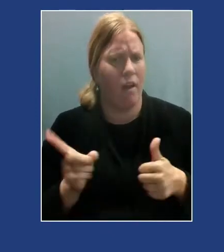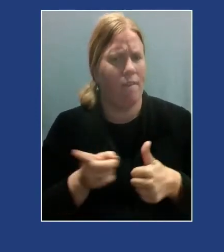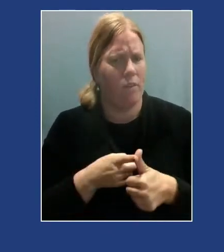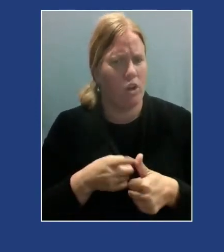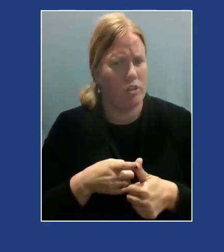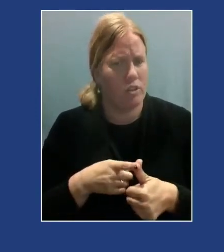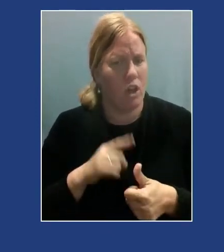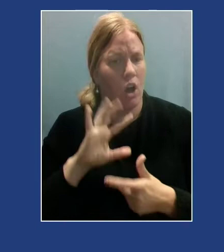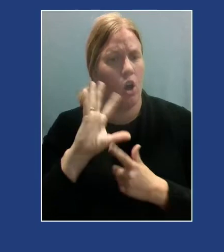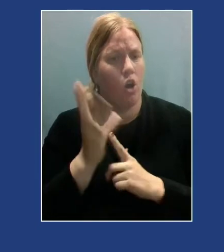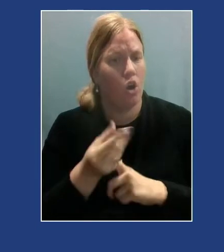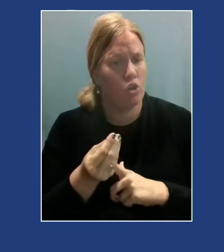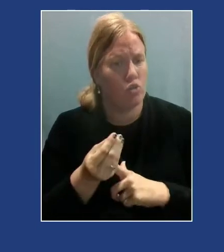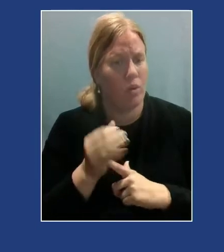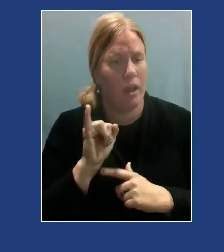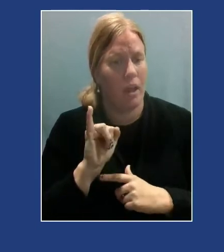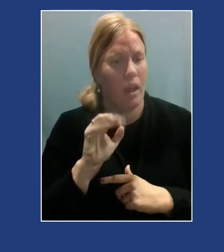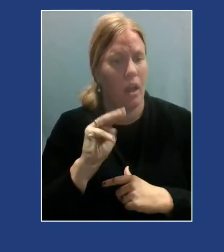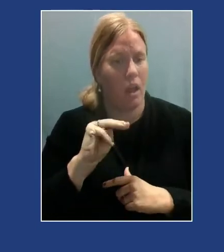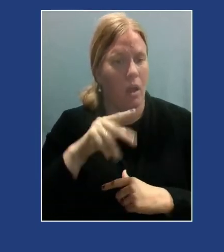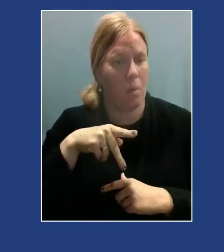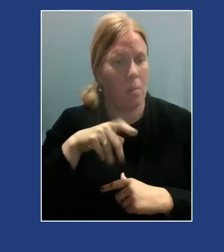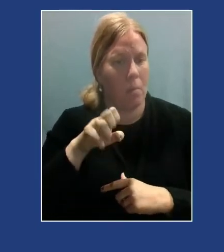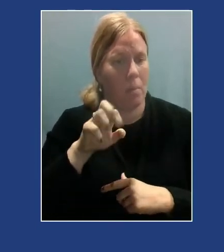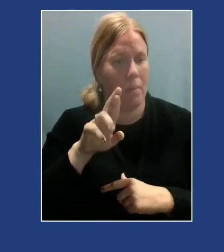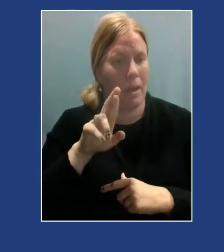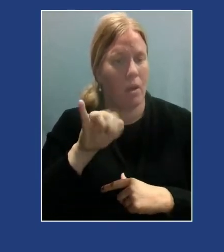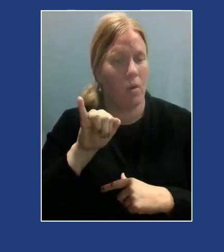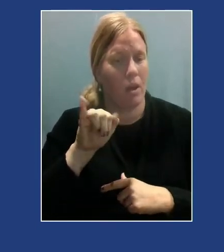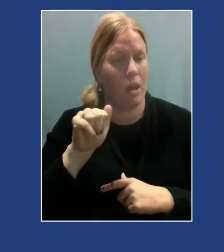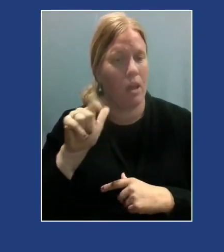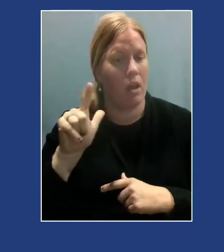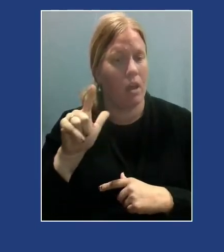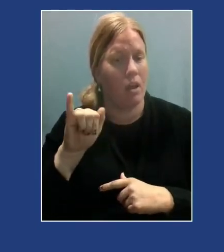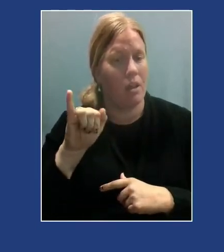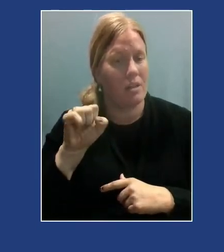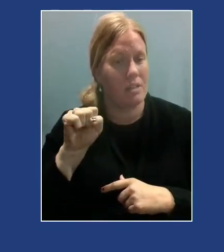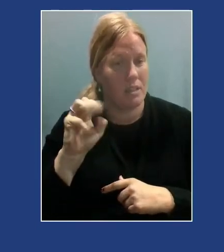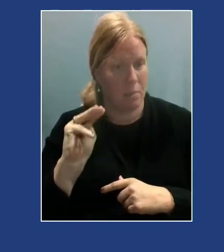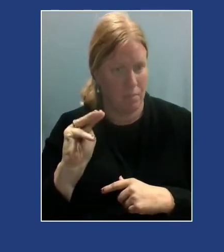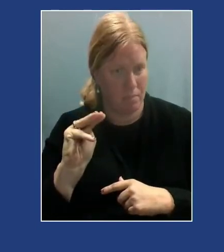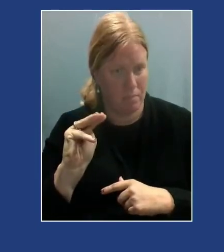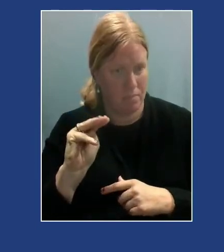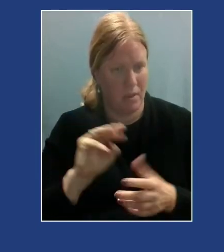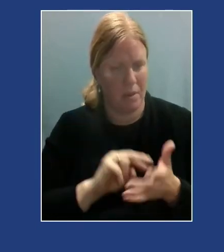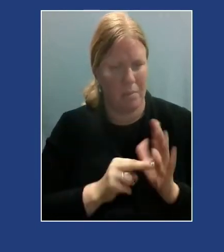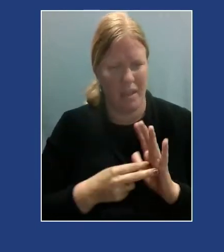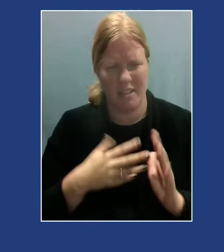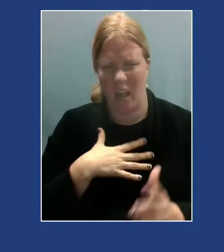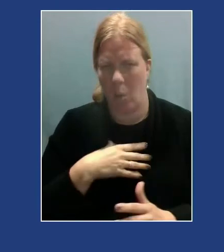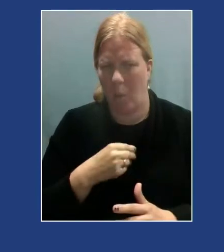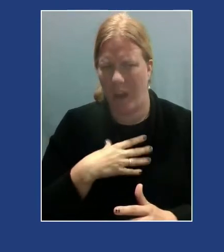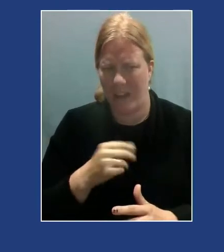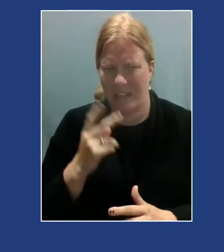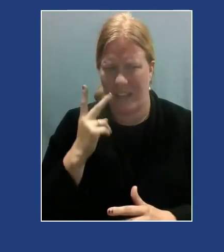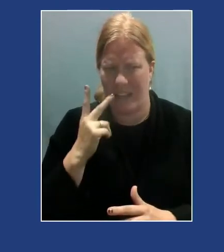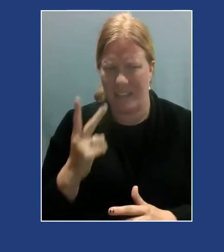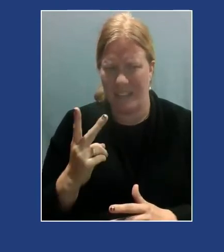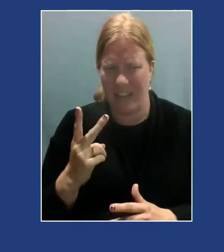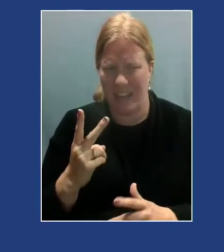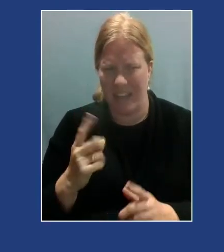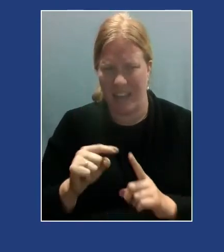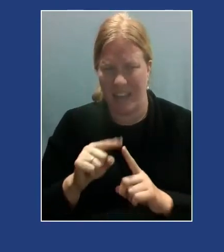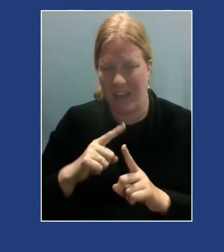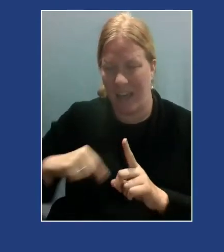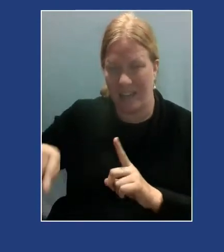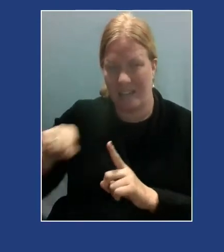cultural imperialism is centered around, again, the idea that whiteness is seen as the default and that everything else is othered